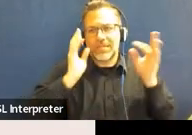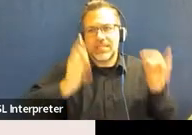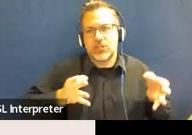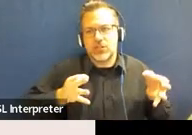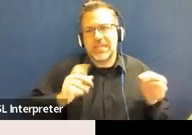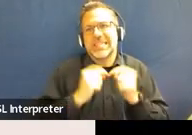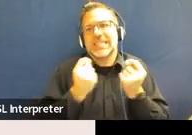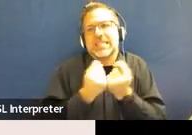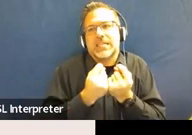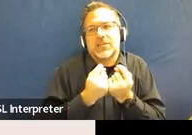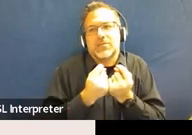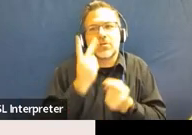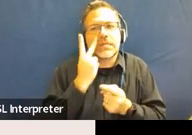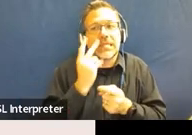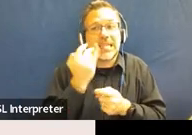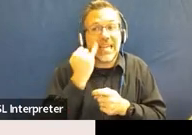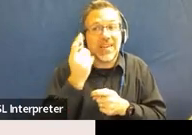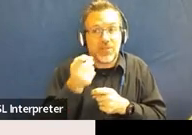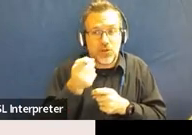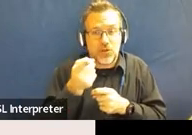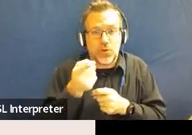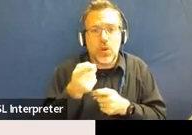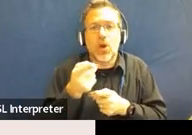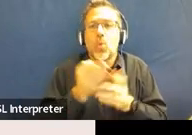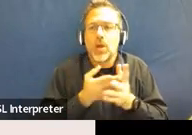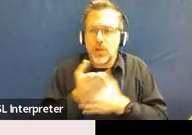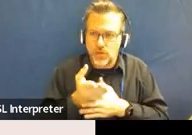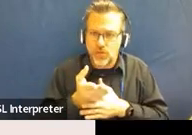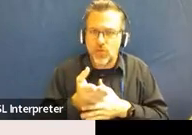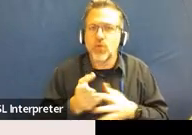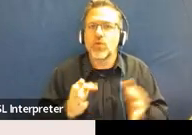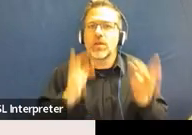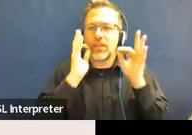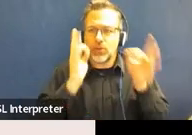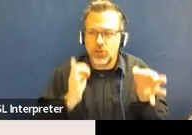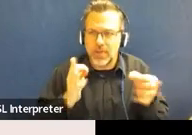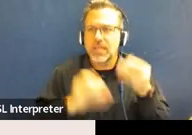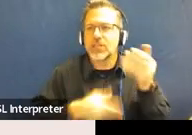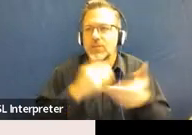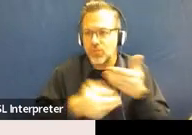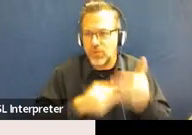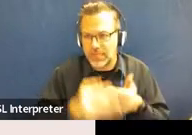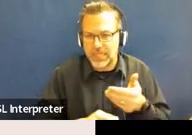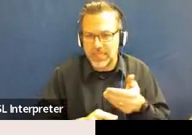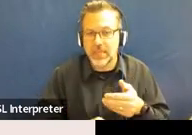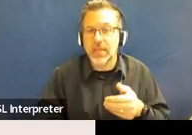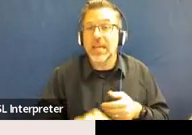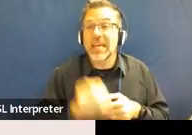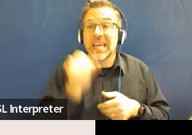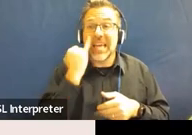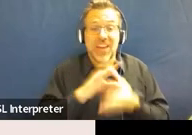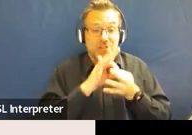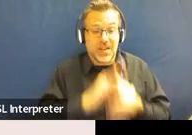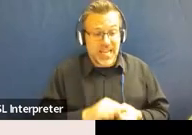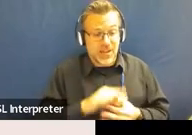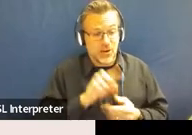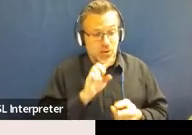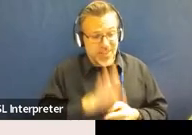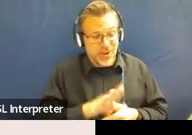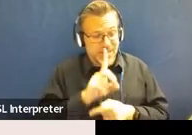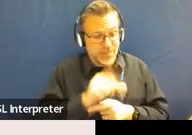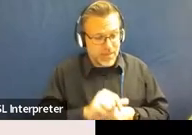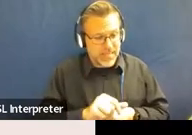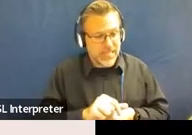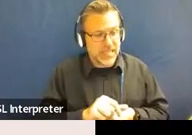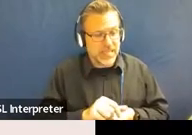if you went through that manifestation determination process. So that manifestation determination process isn't reported to us.